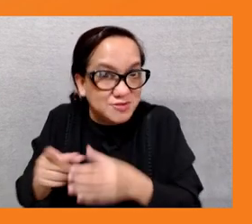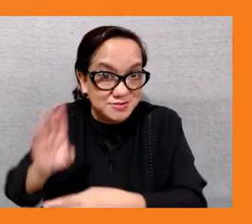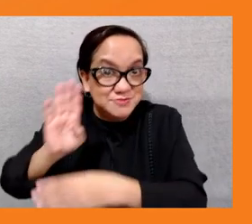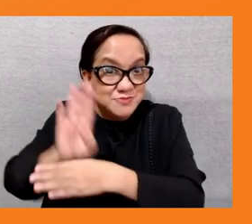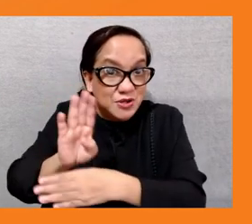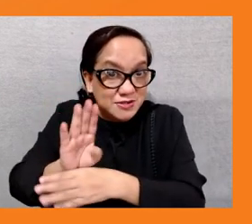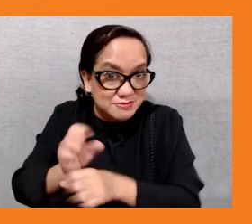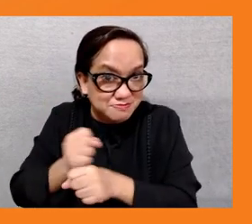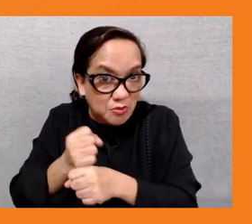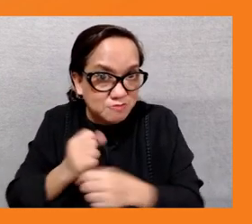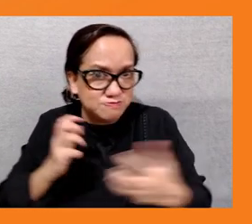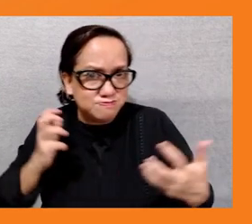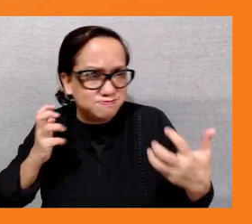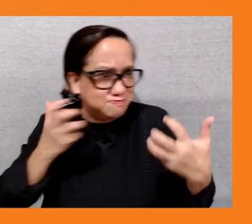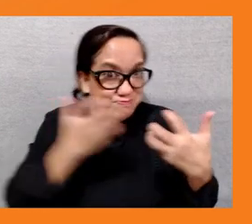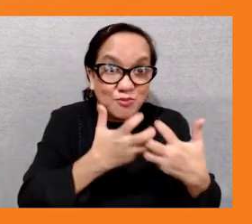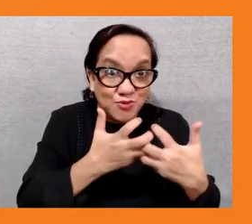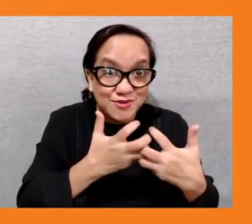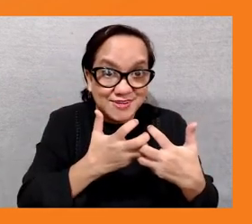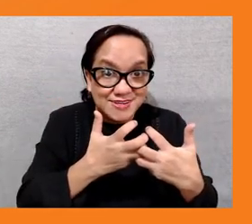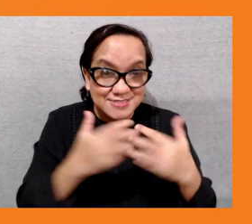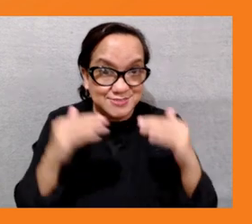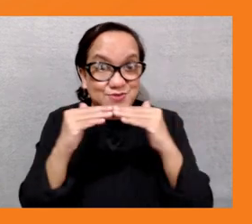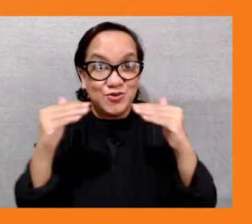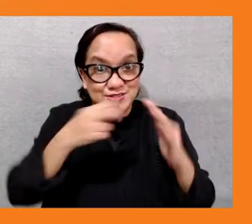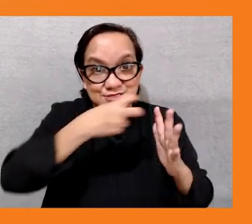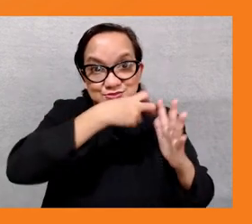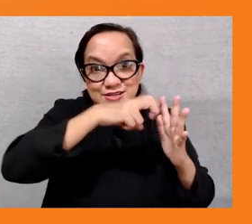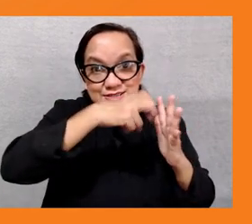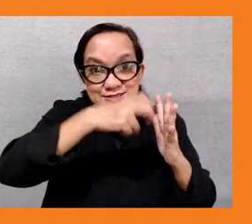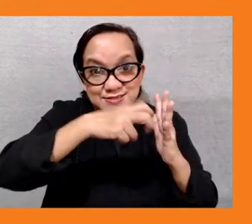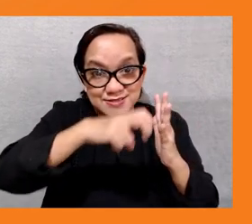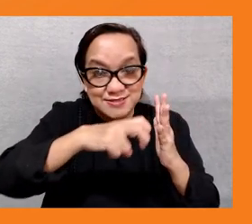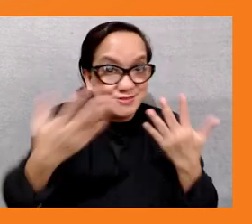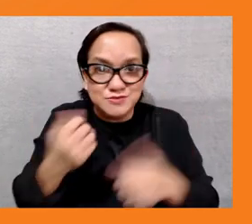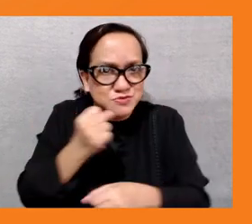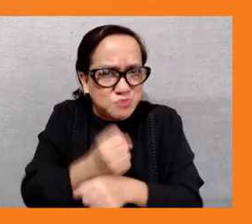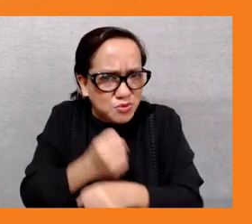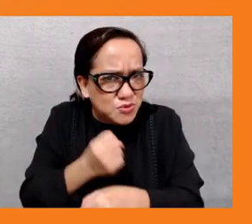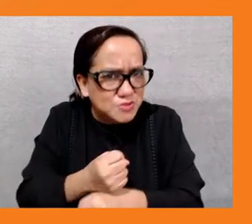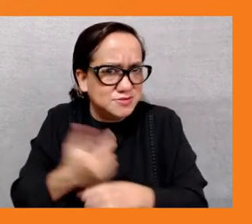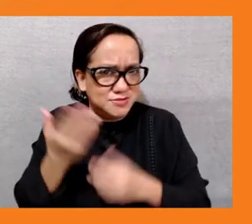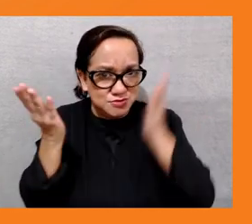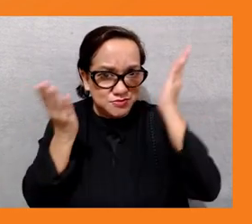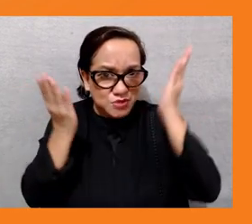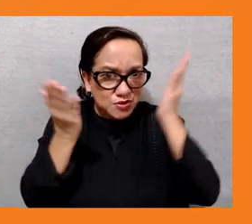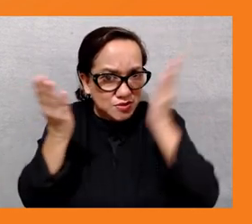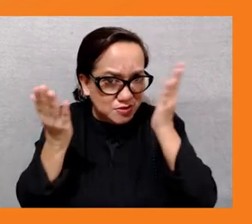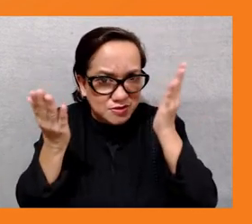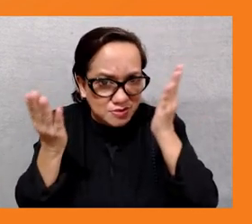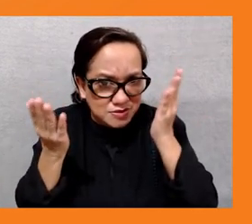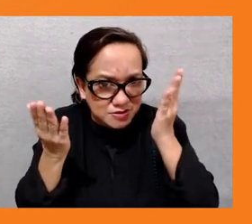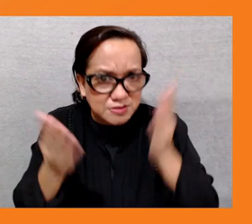innovation policy but also employment services and labor market policies will be critical in facilitating those job transitions